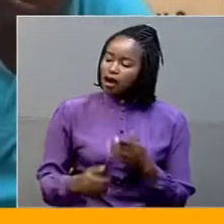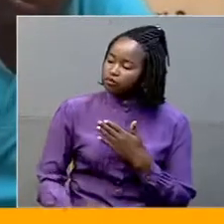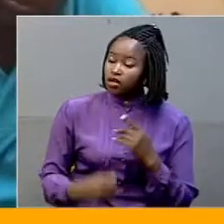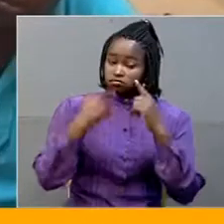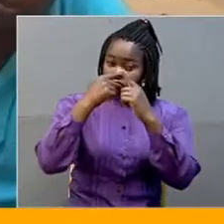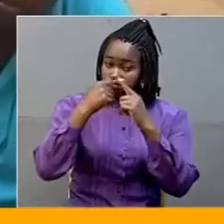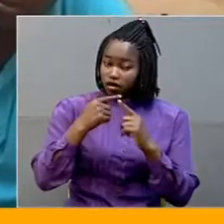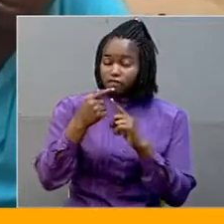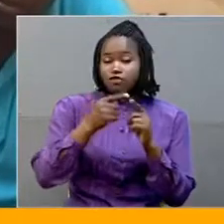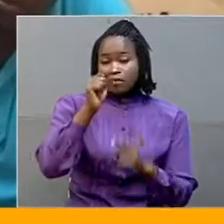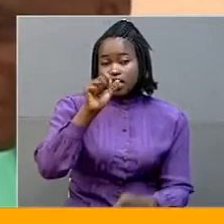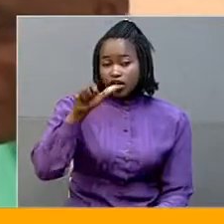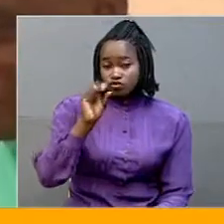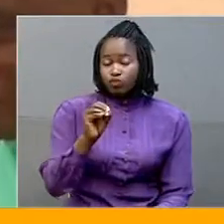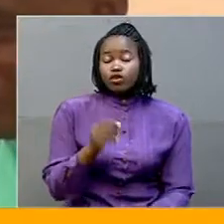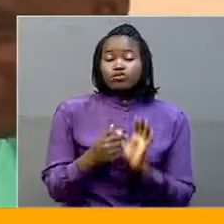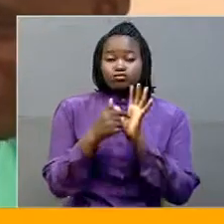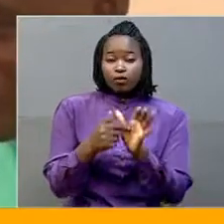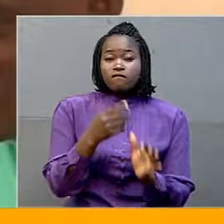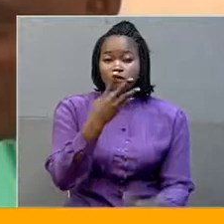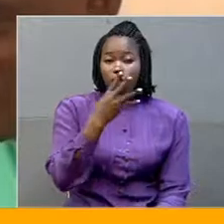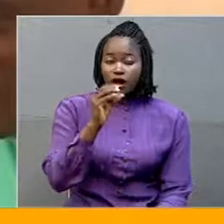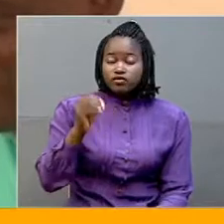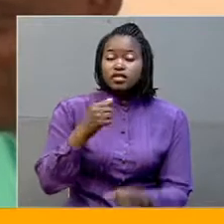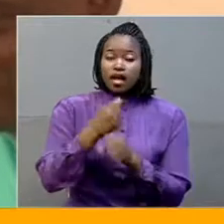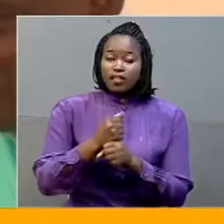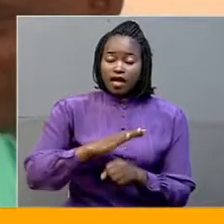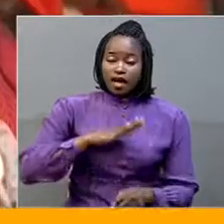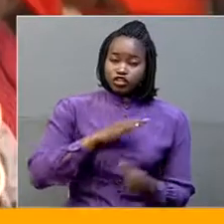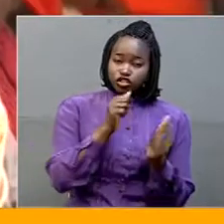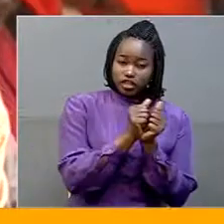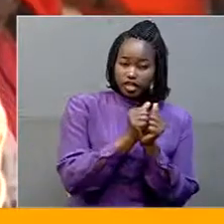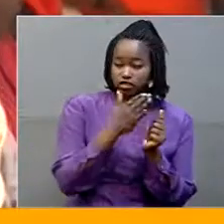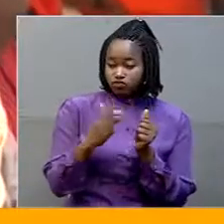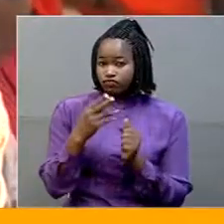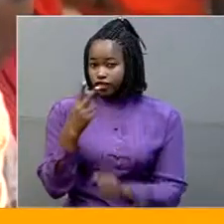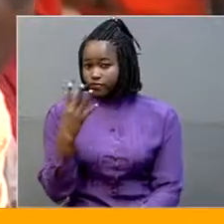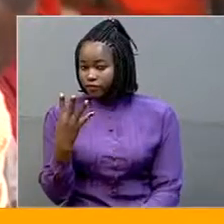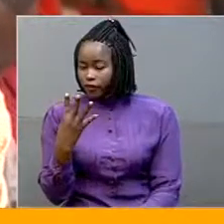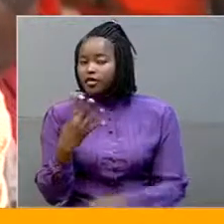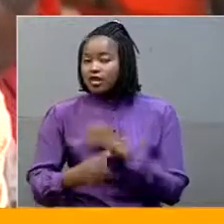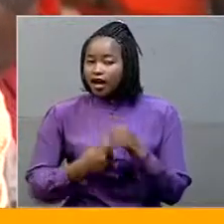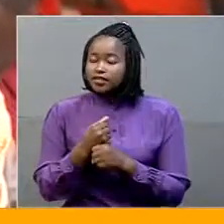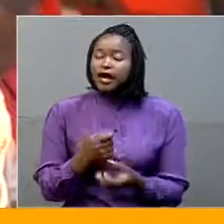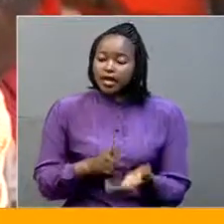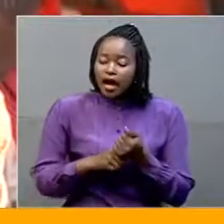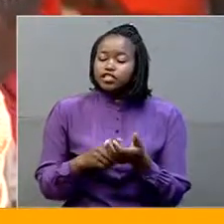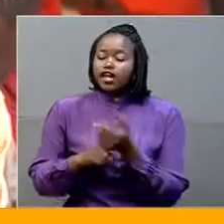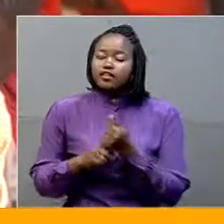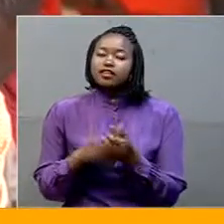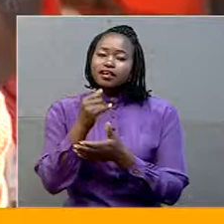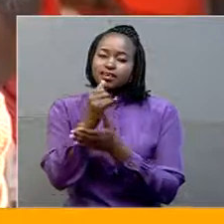from TASO, Molago, indicate that 400 girls aged 10 to 24 years contract HIV